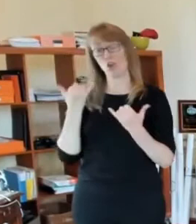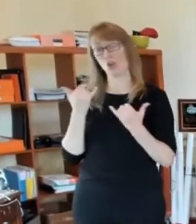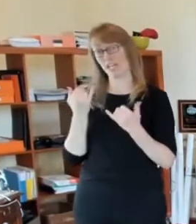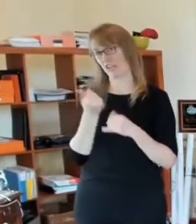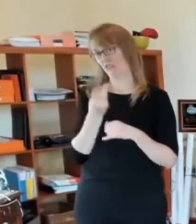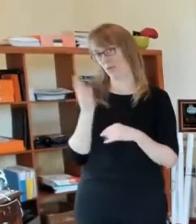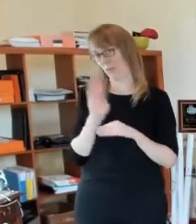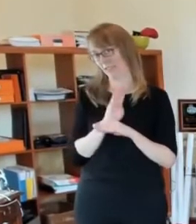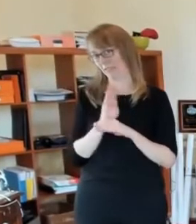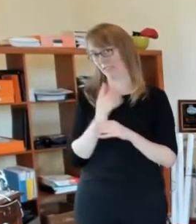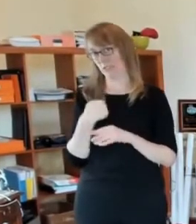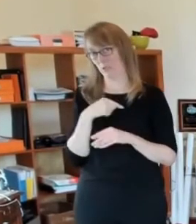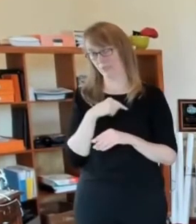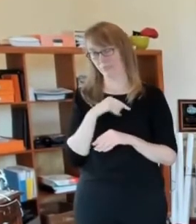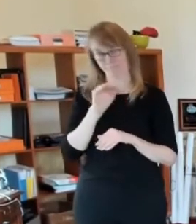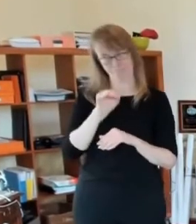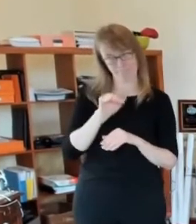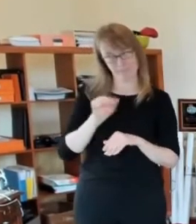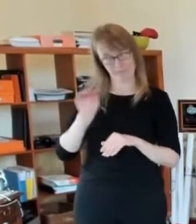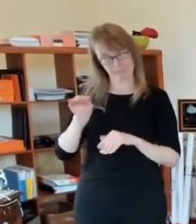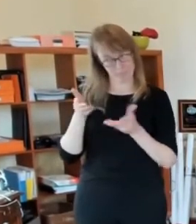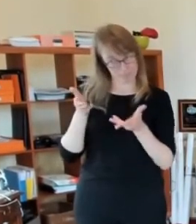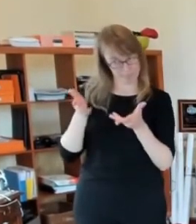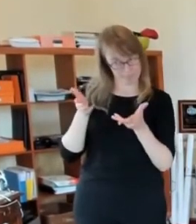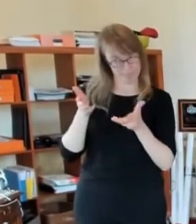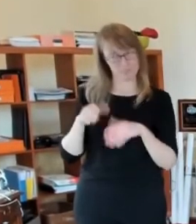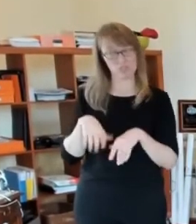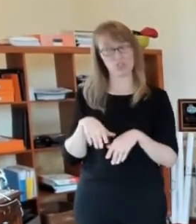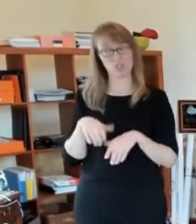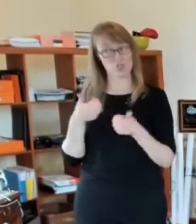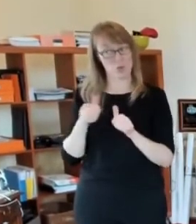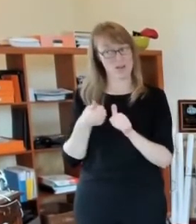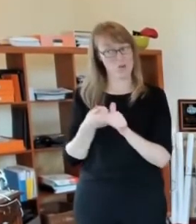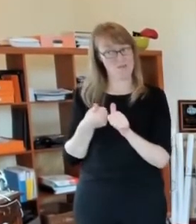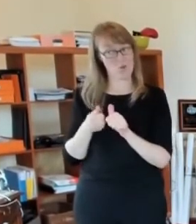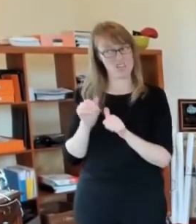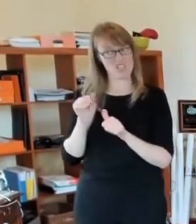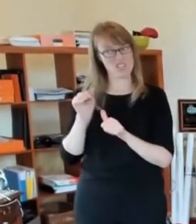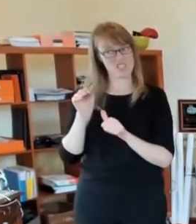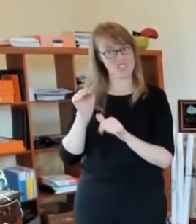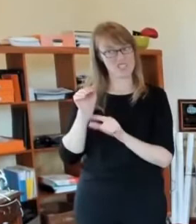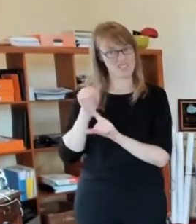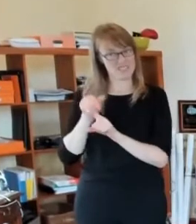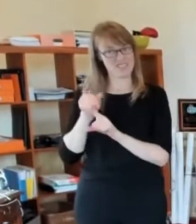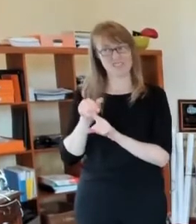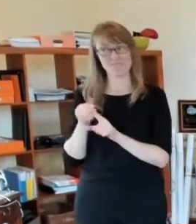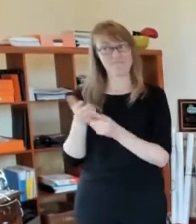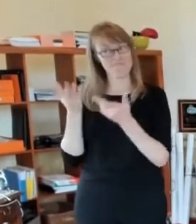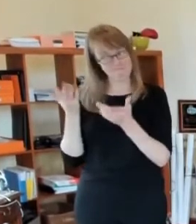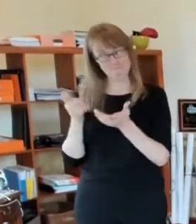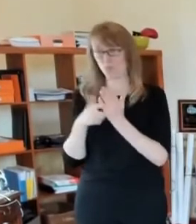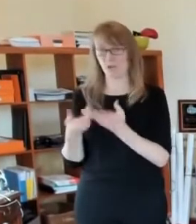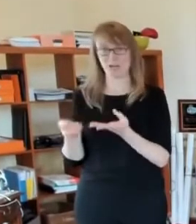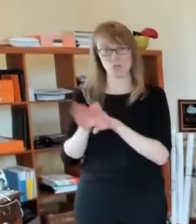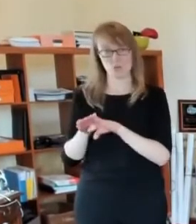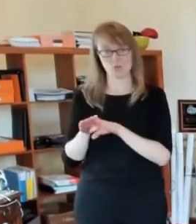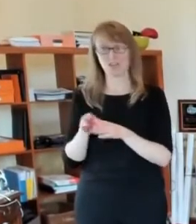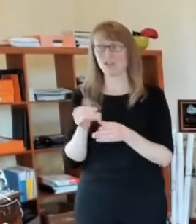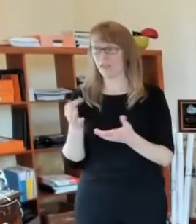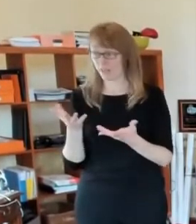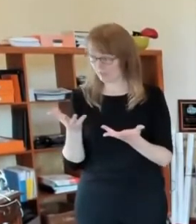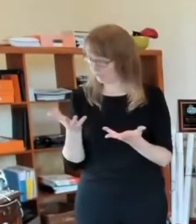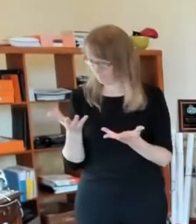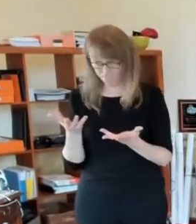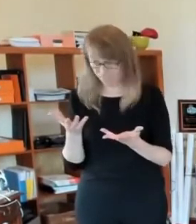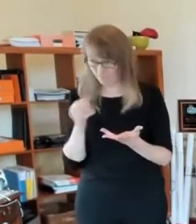um, to, to try to, uh, avoid that. If we can't avoid it, then we will do it. So the